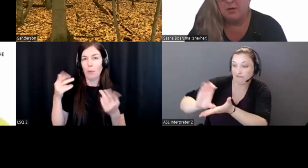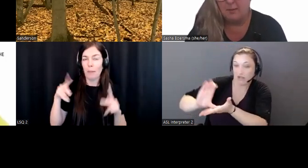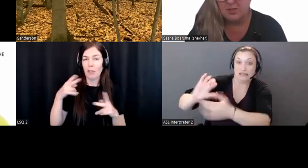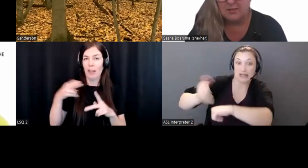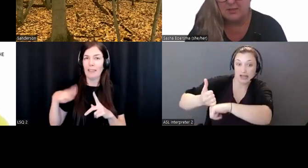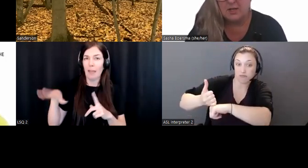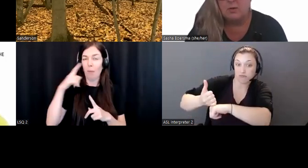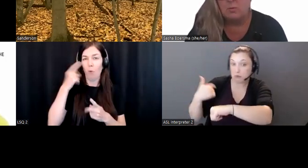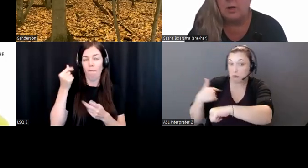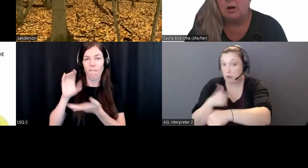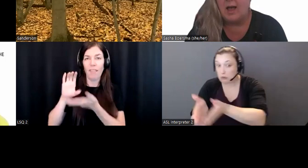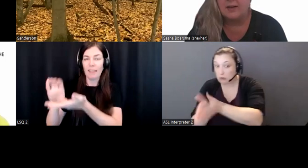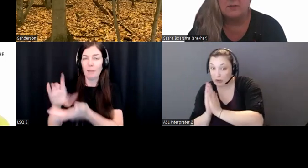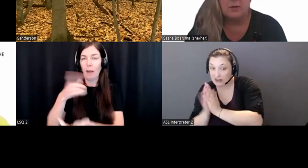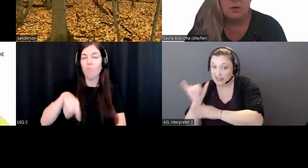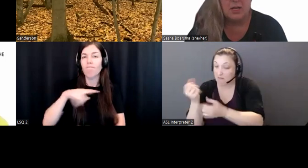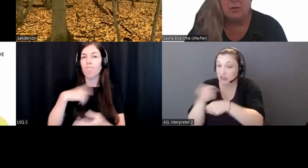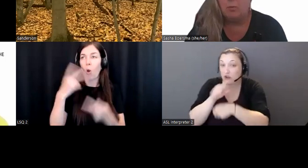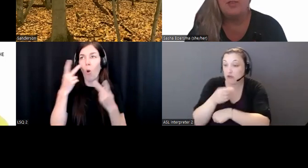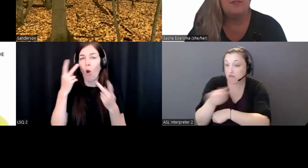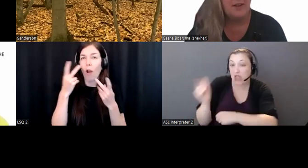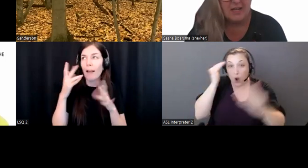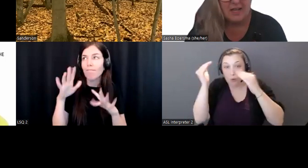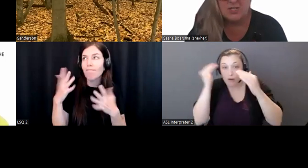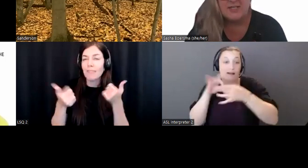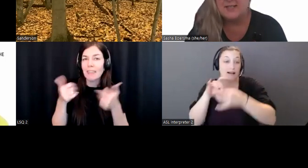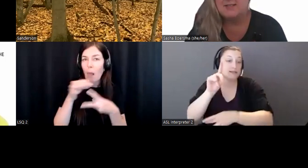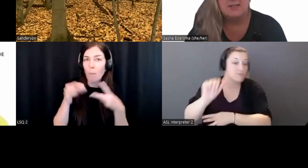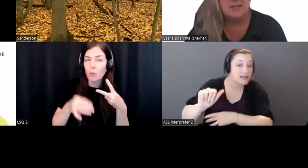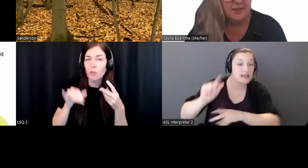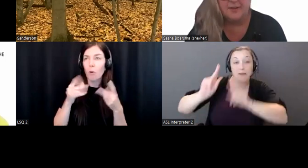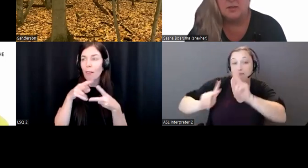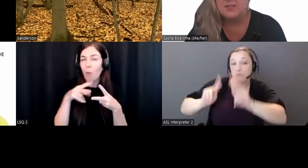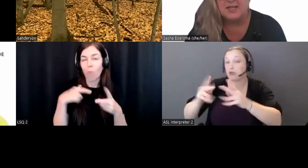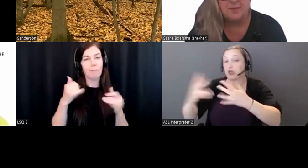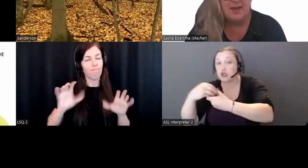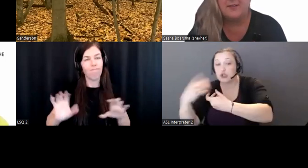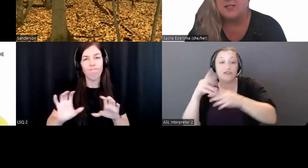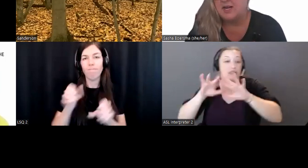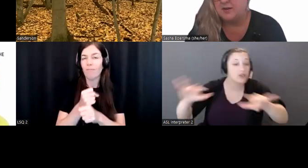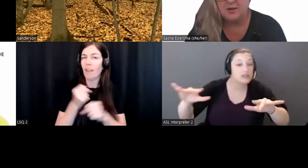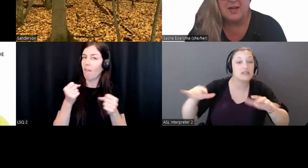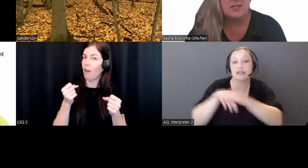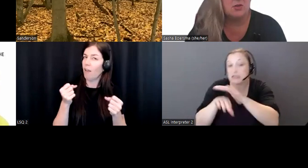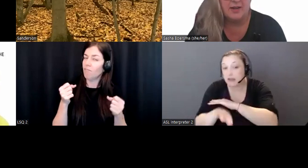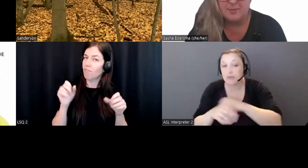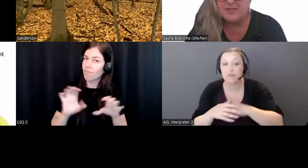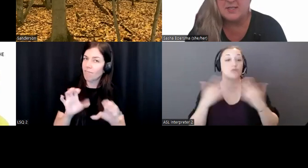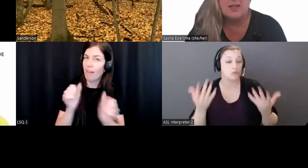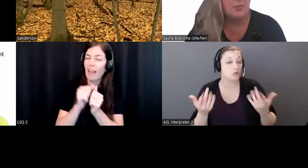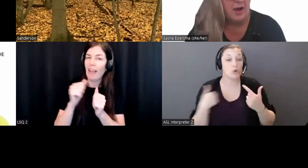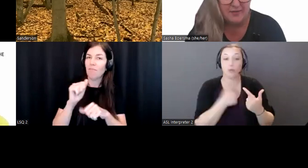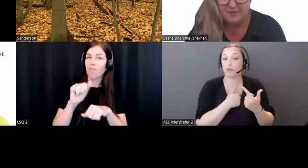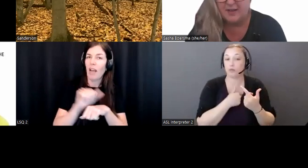both options. We are actively working with the funding agencies, Telefilm, CMF, Ontario Creates, Creative